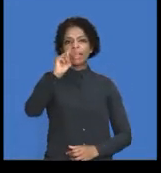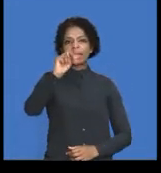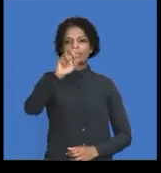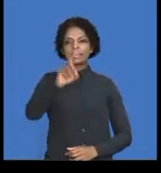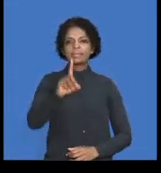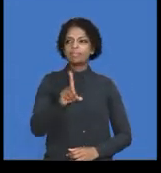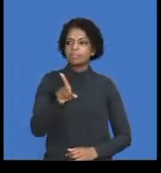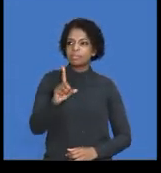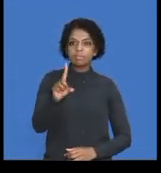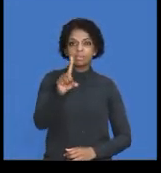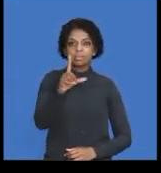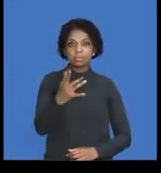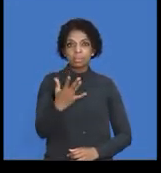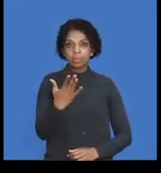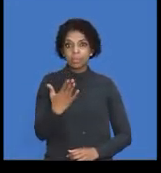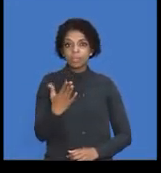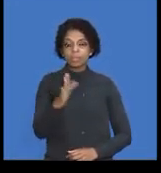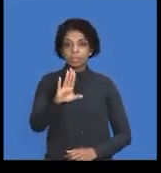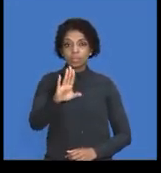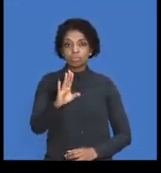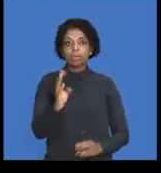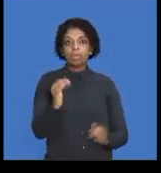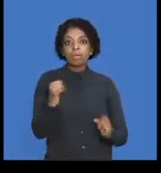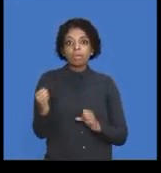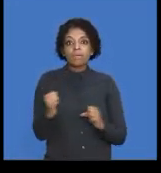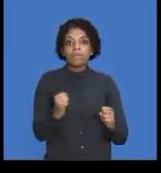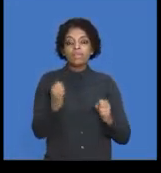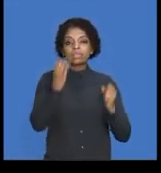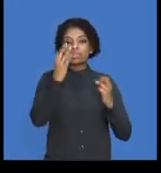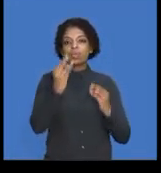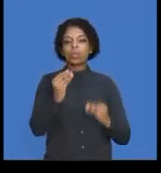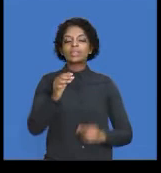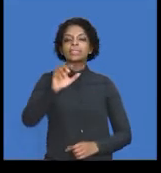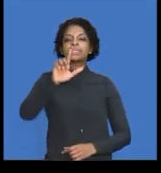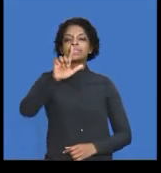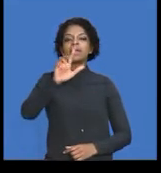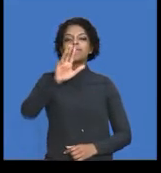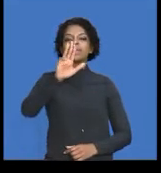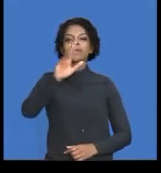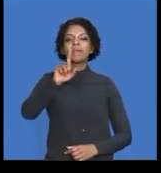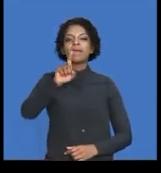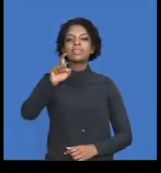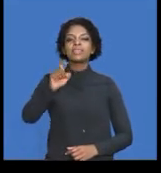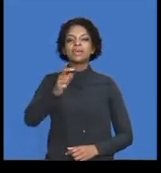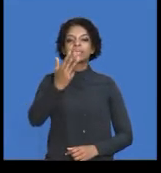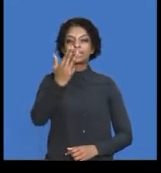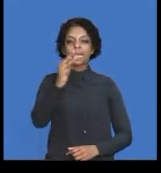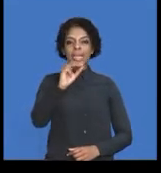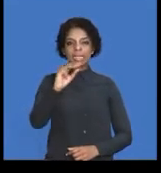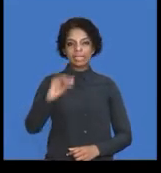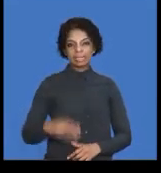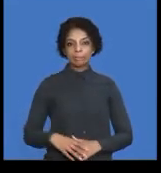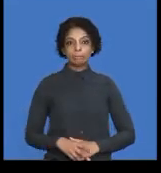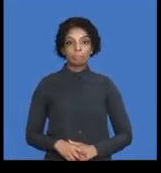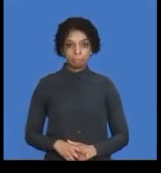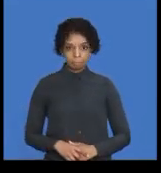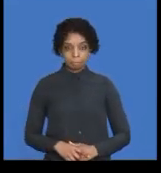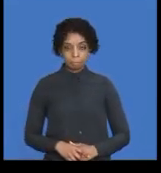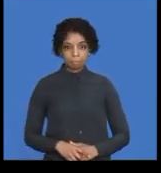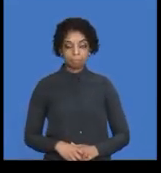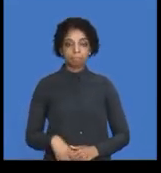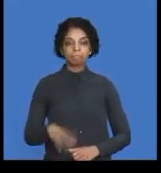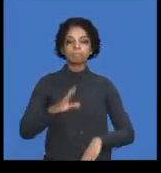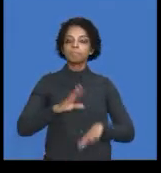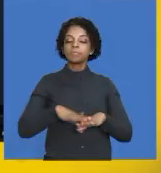be your fixed cost in RANDs, which is 795,900. Now, obviously, another